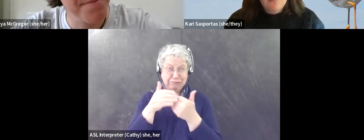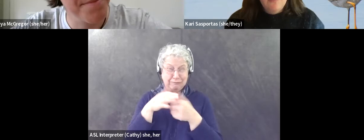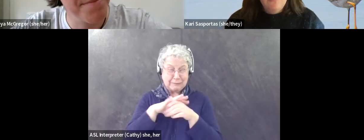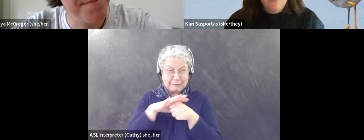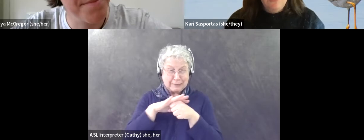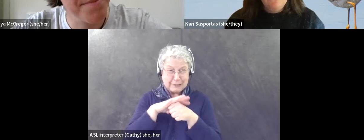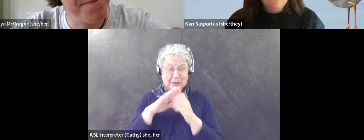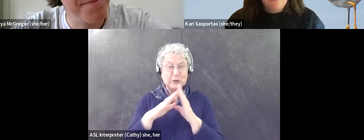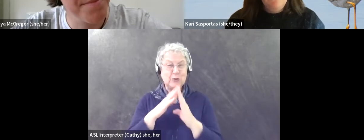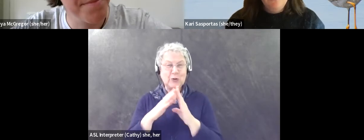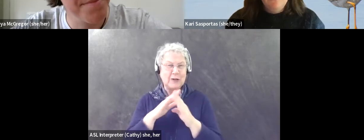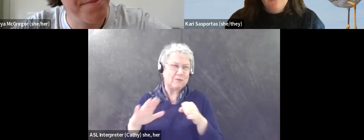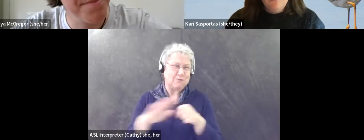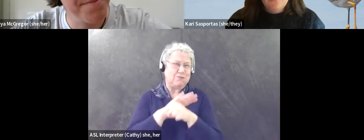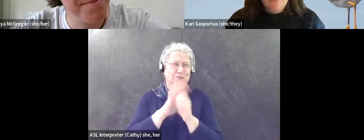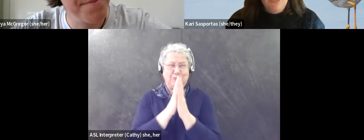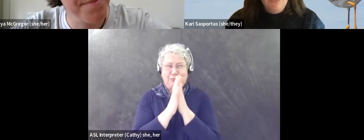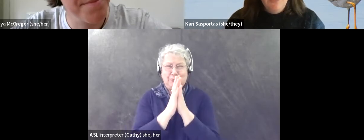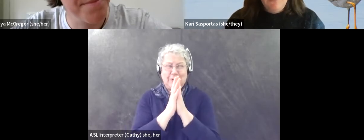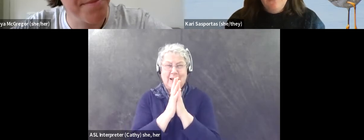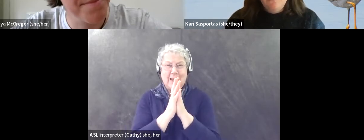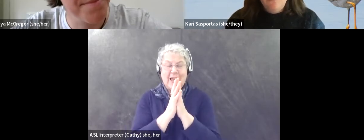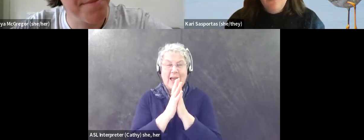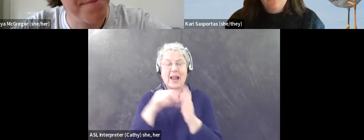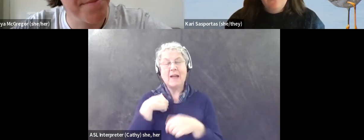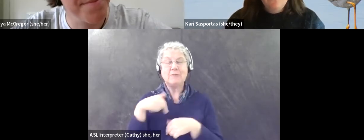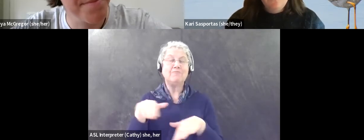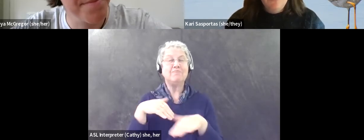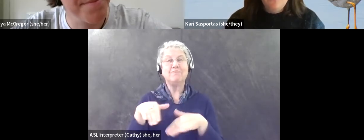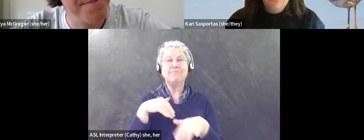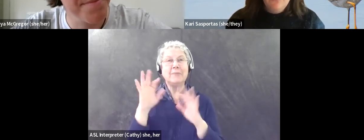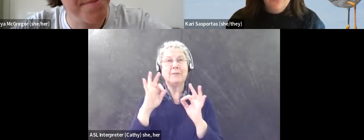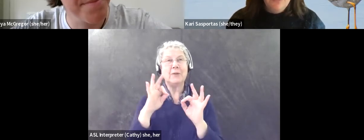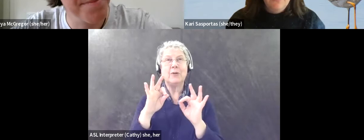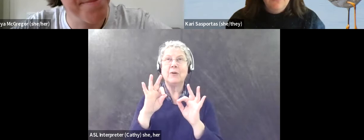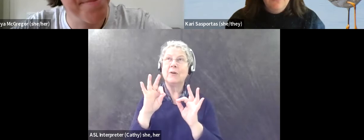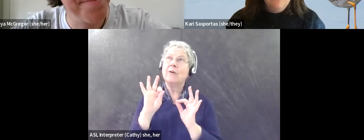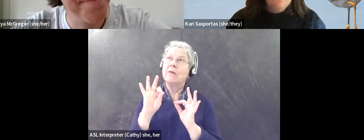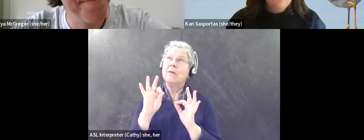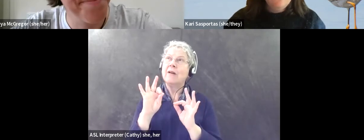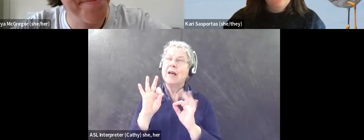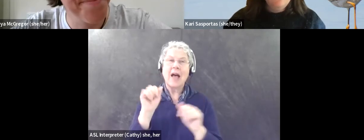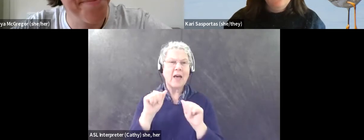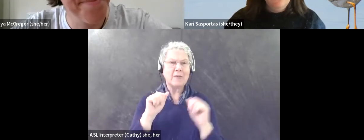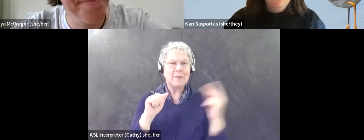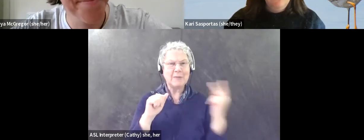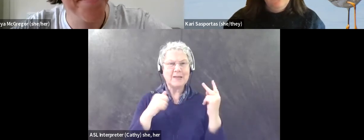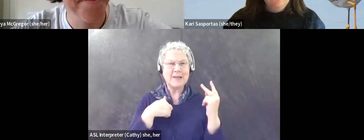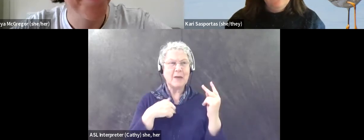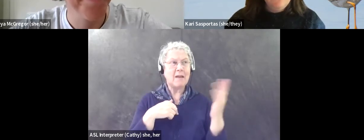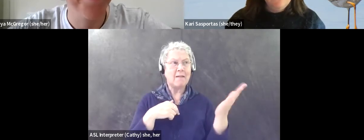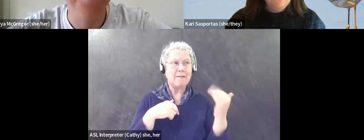in the neighborhood and I'll stop and I'll look up in a tree and other people around will just be like, what are you looking at? And so there's an opportunity.